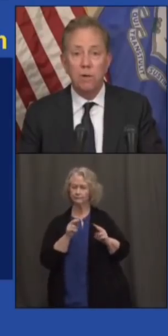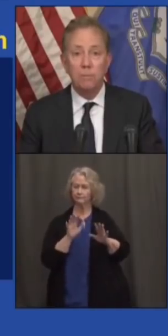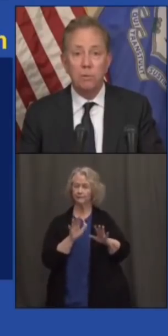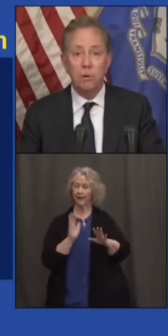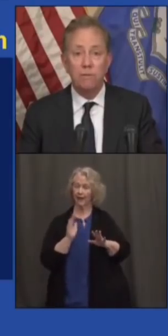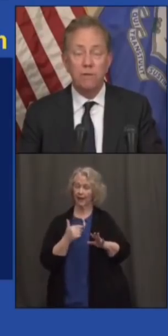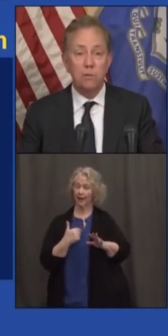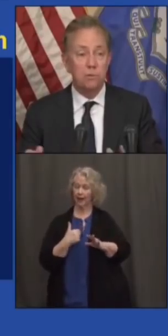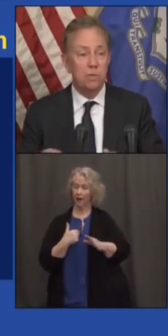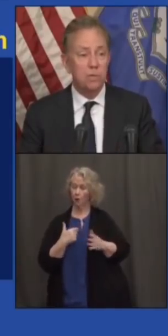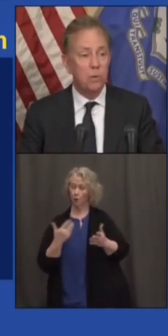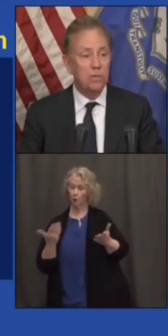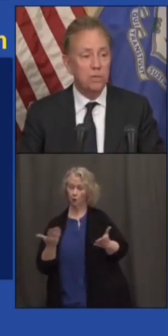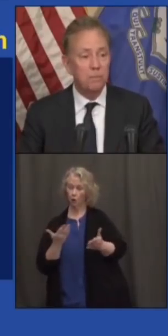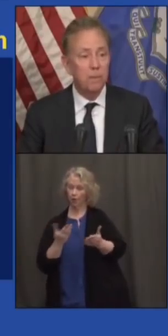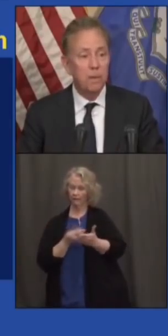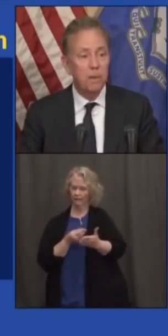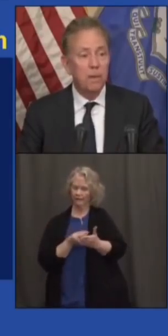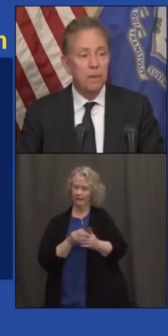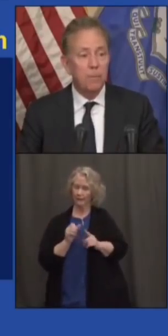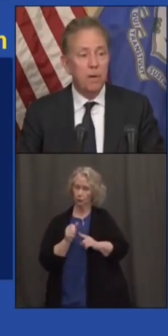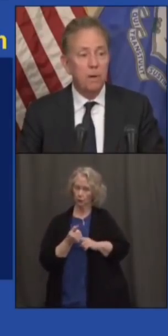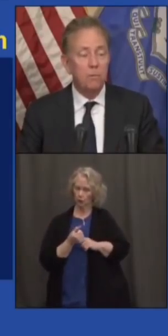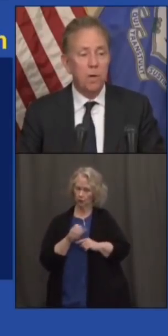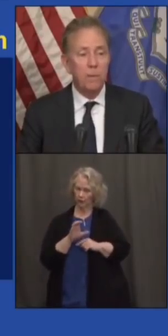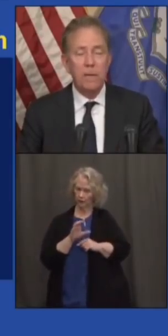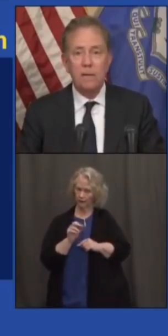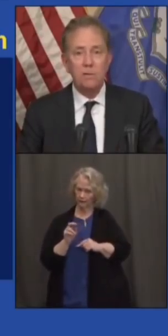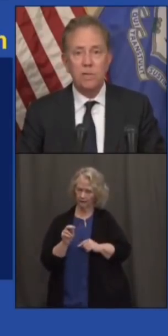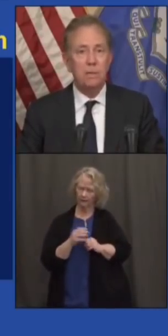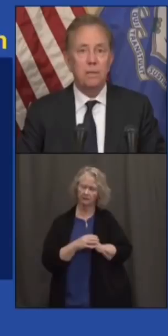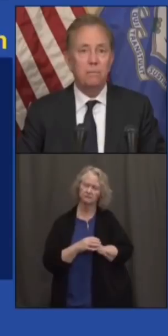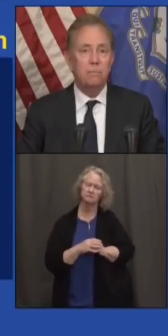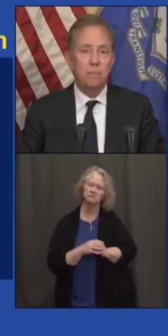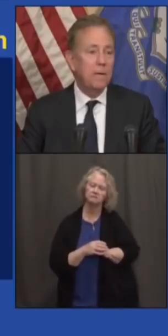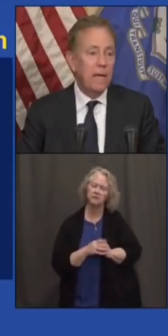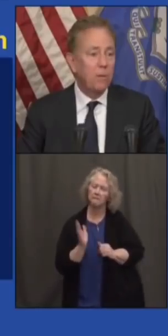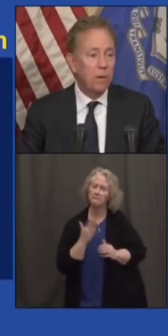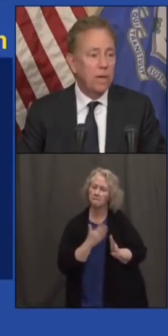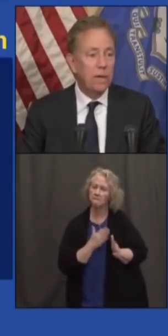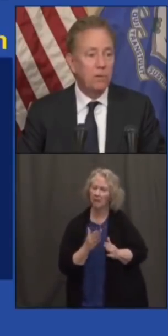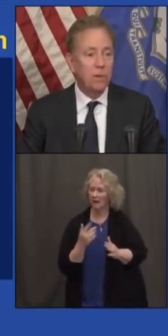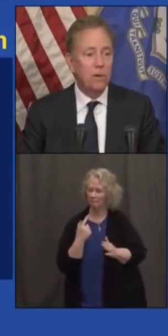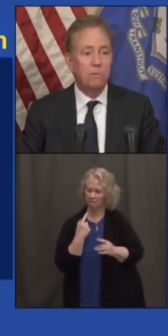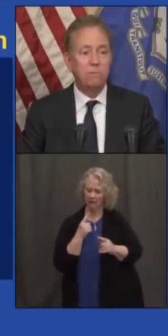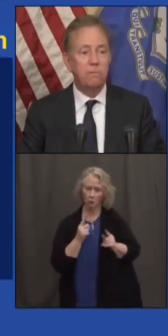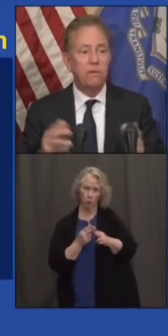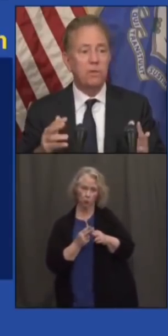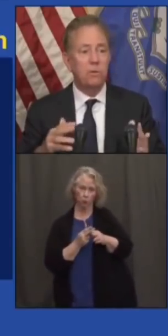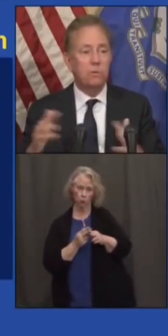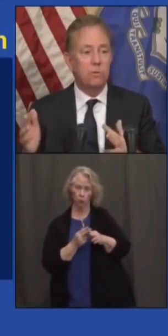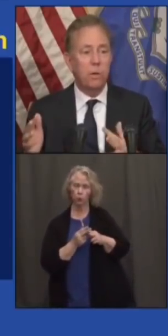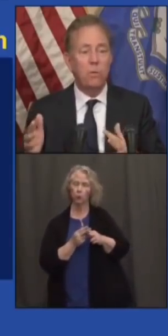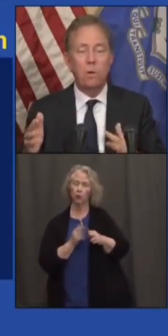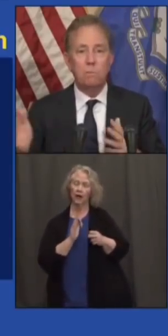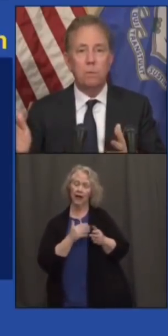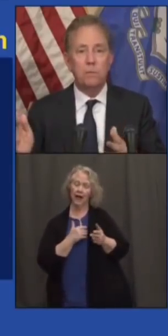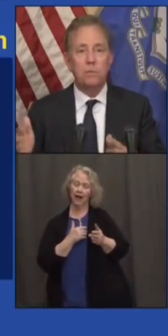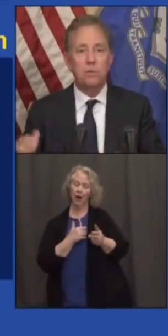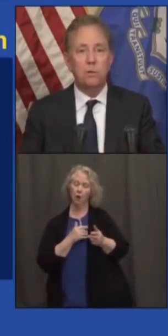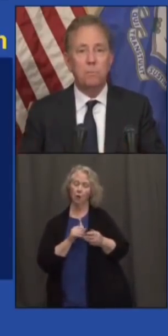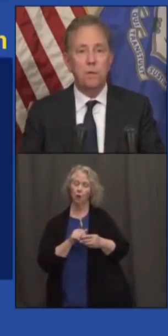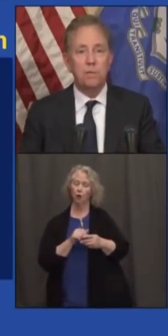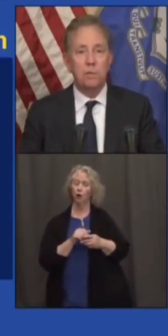state when it comes to our fiscal situation. We're going to be announcing any hour now that our fiscal 21